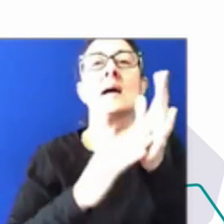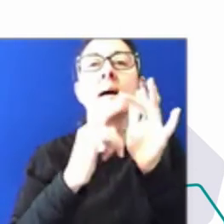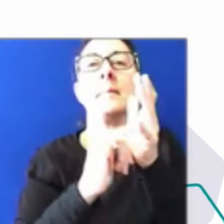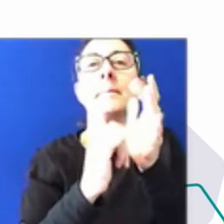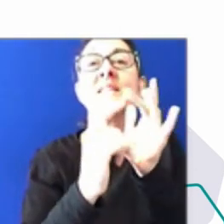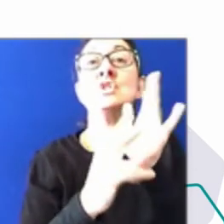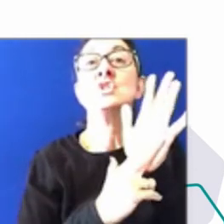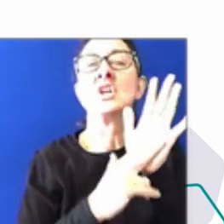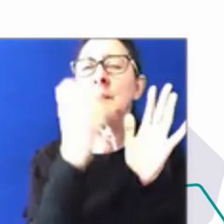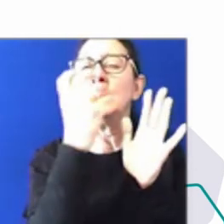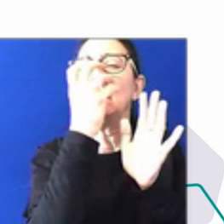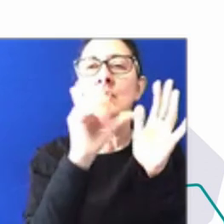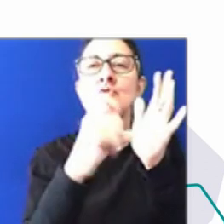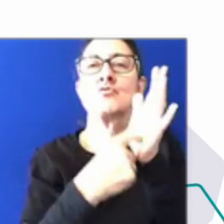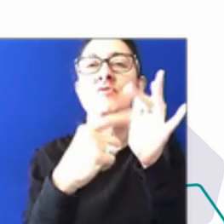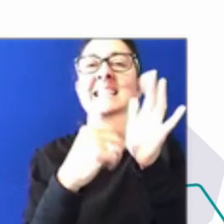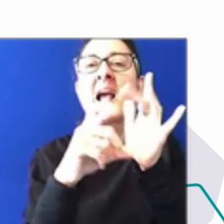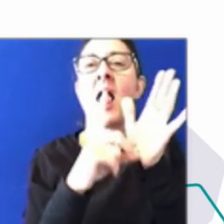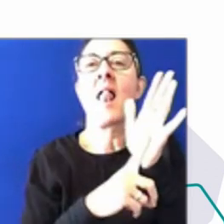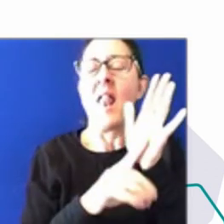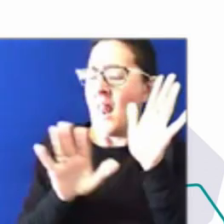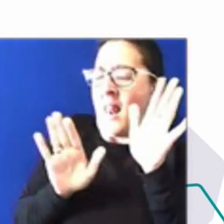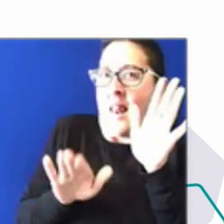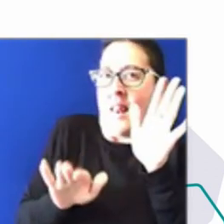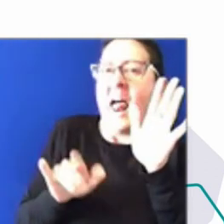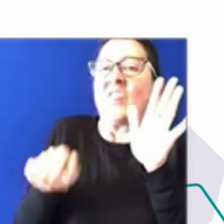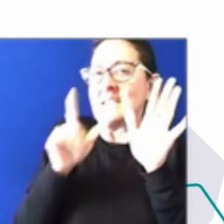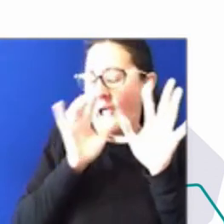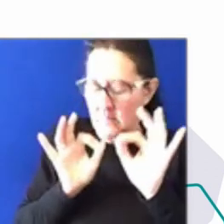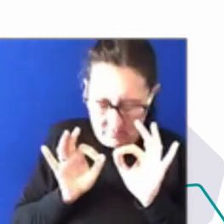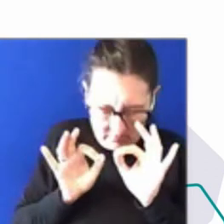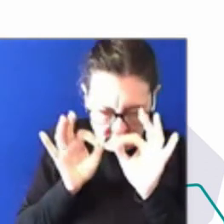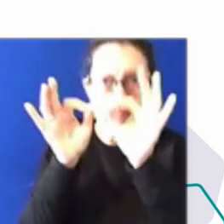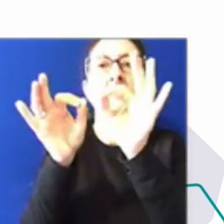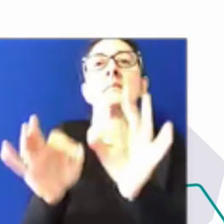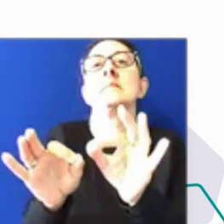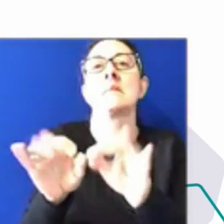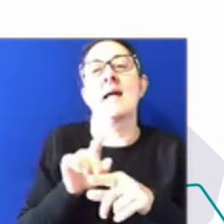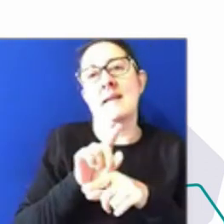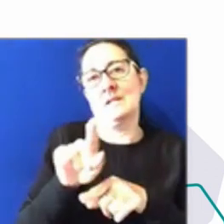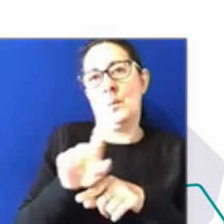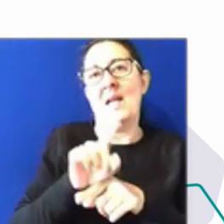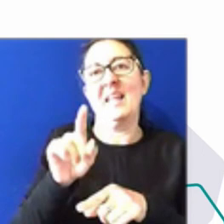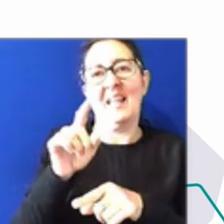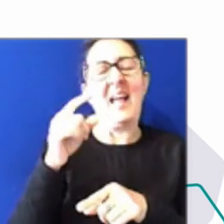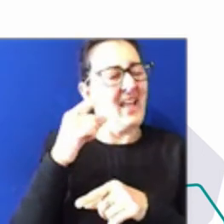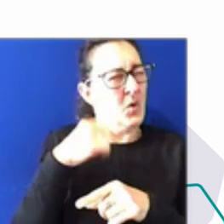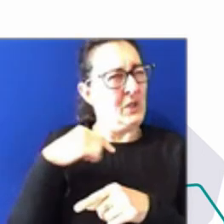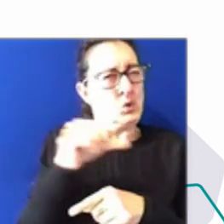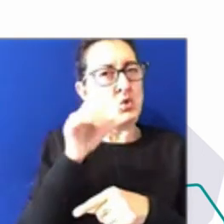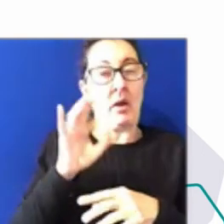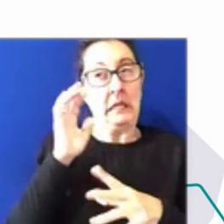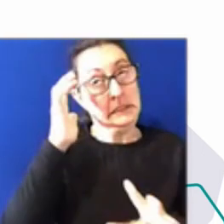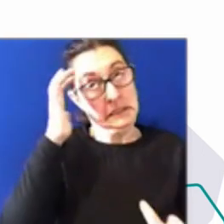next week. This certainly, you should not be burning the midnight oil on this. And so I think we all need to reflect on that as leaders. But we also need all of